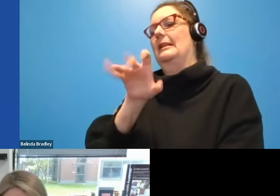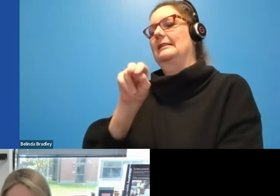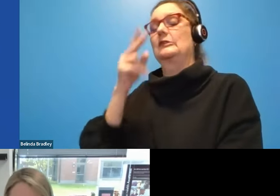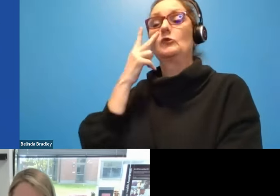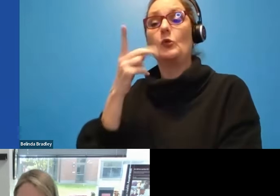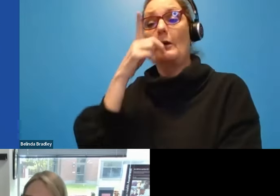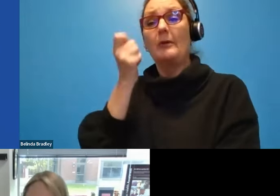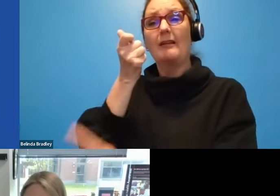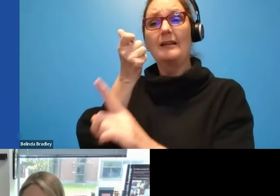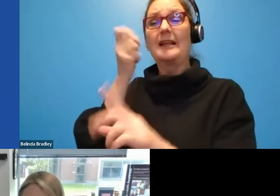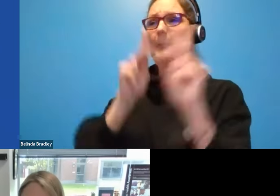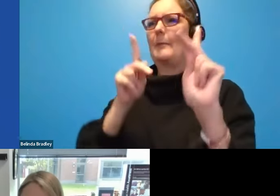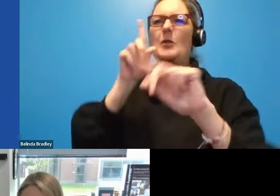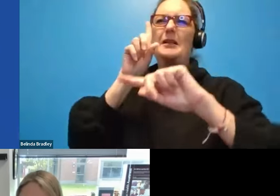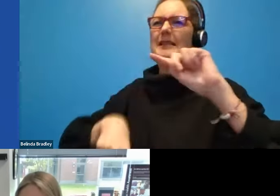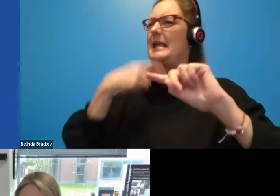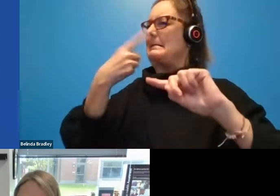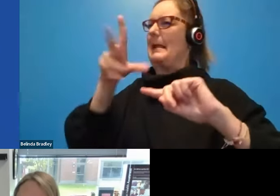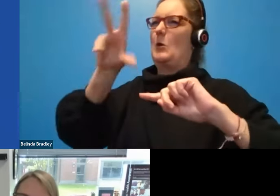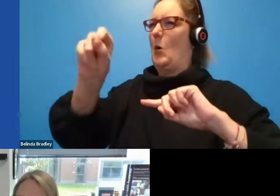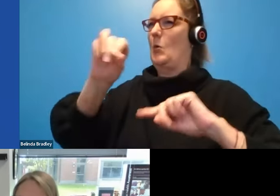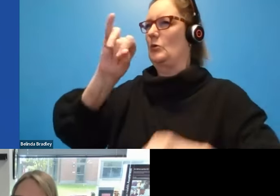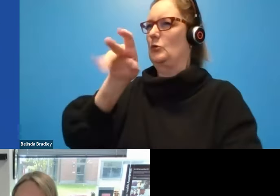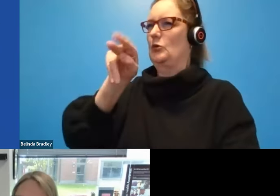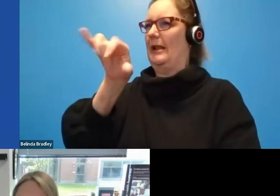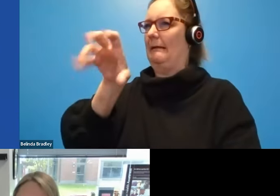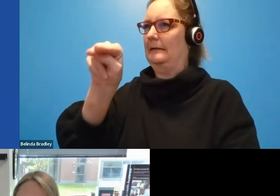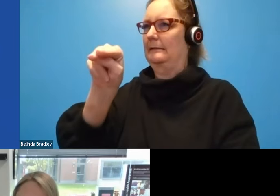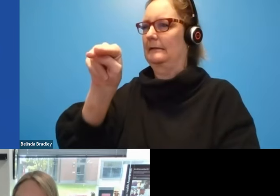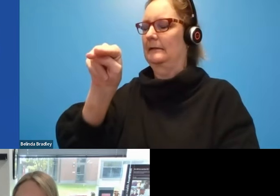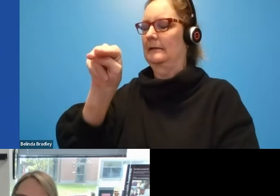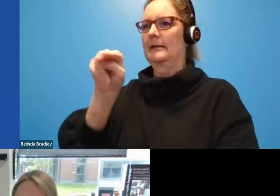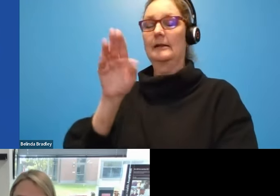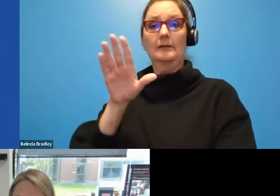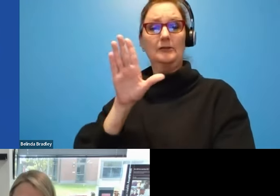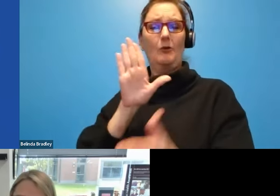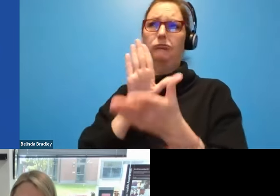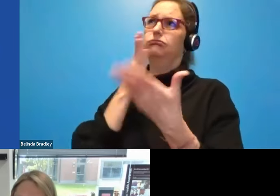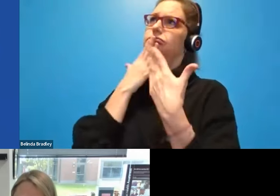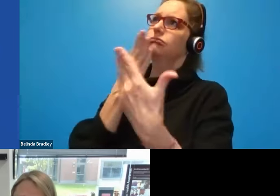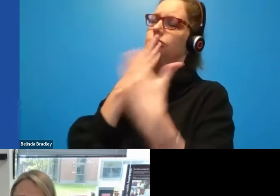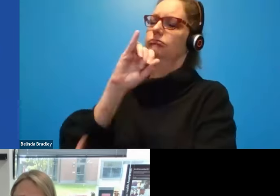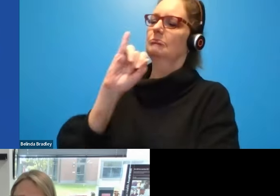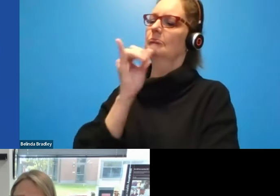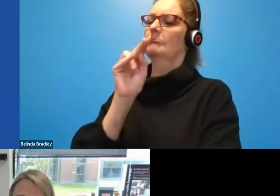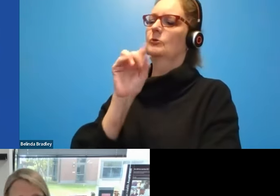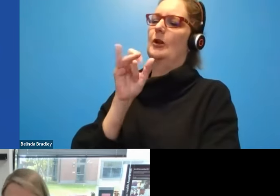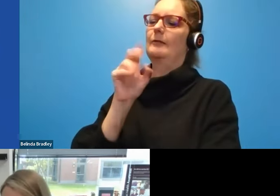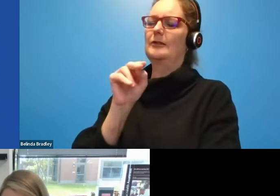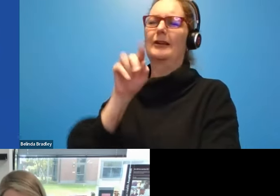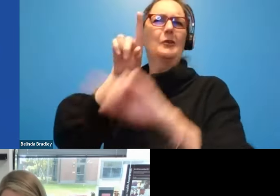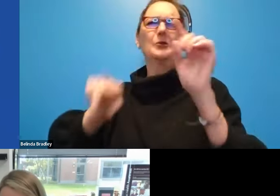surprised that that's where you first heard about it. So absolutely kudos to him. It would never have been like this if not for him.